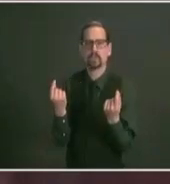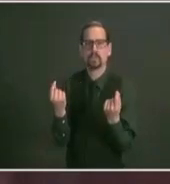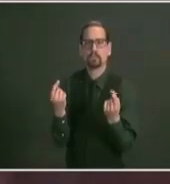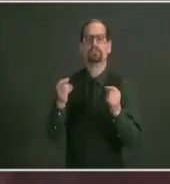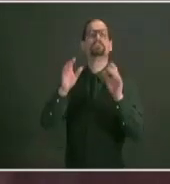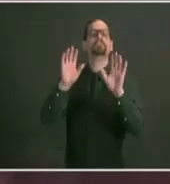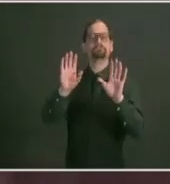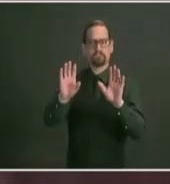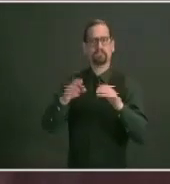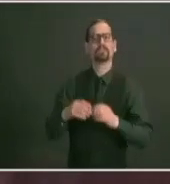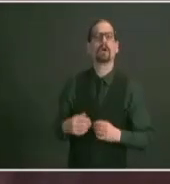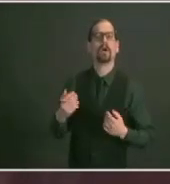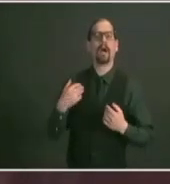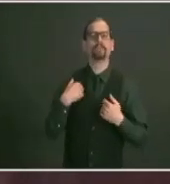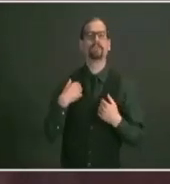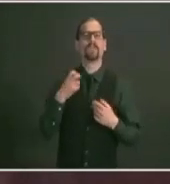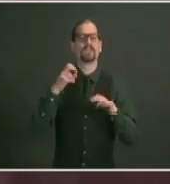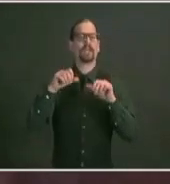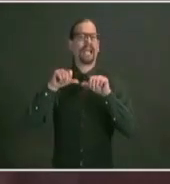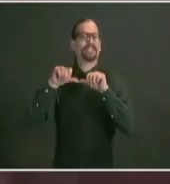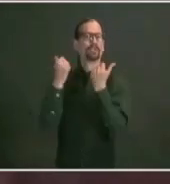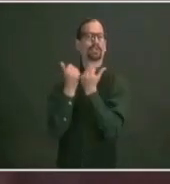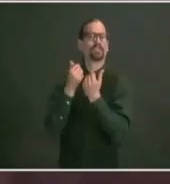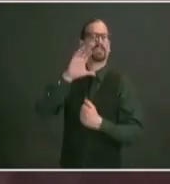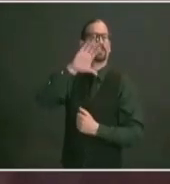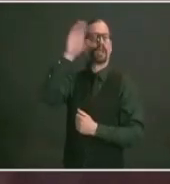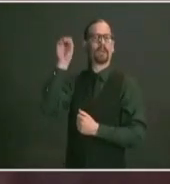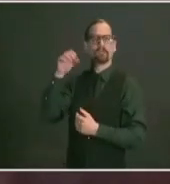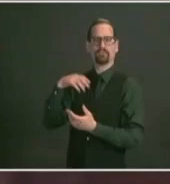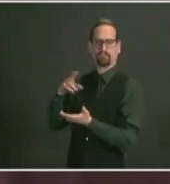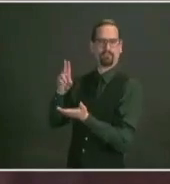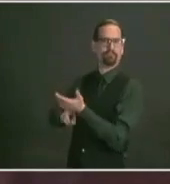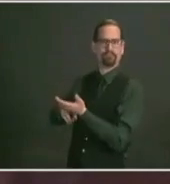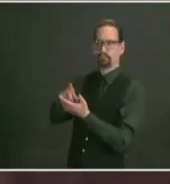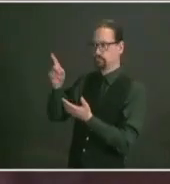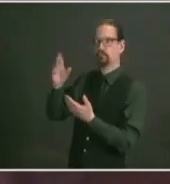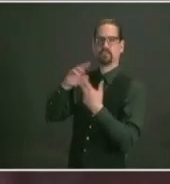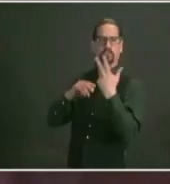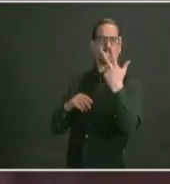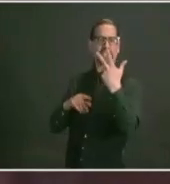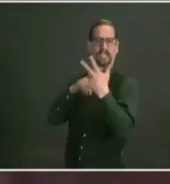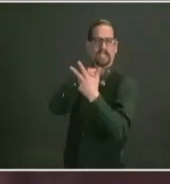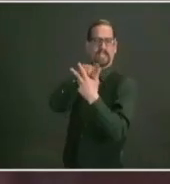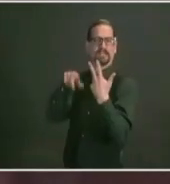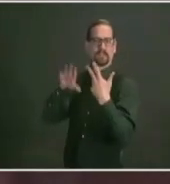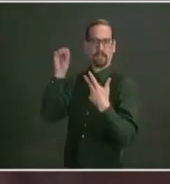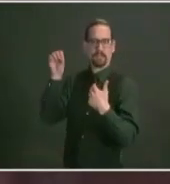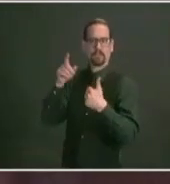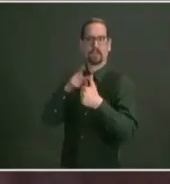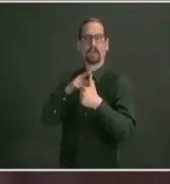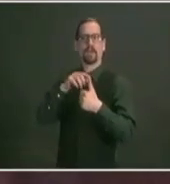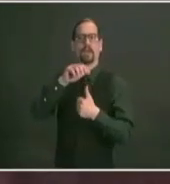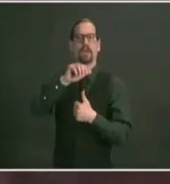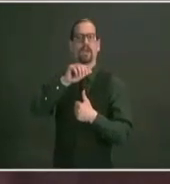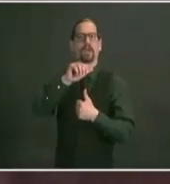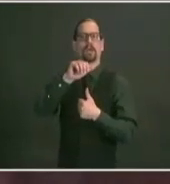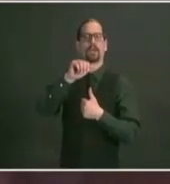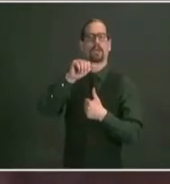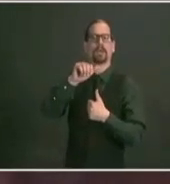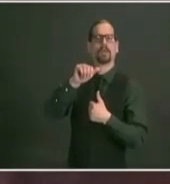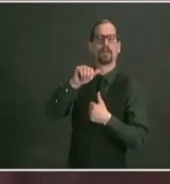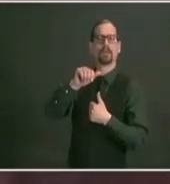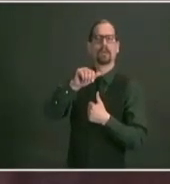vaccine to homebound people in their residences those agencies are alert ambulance medtech ambulance